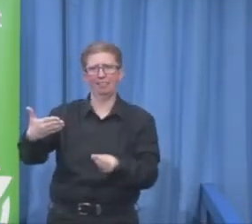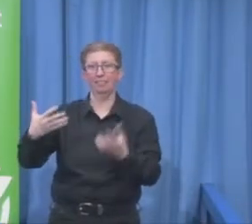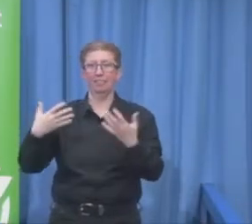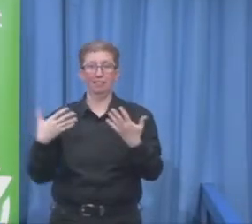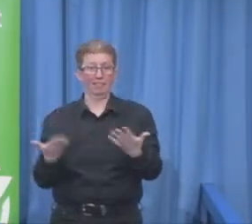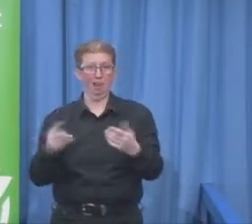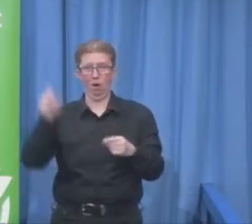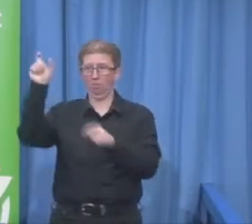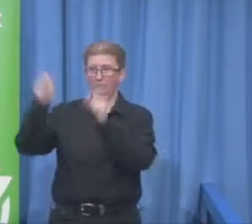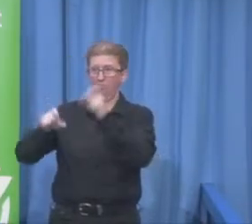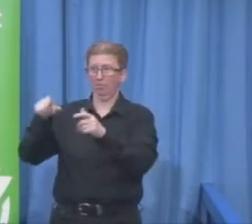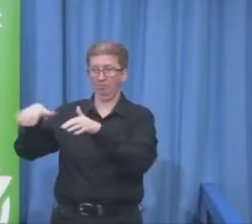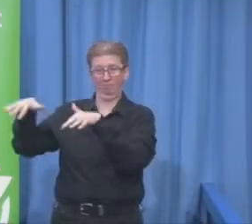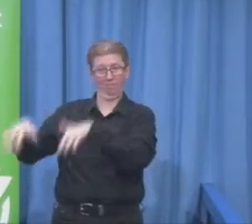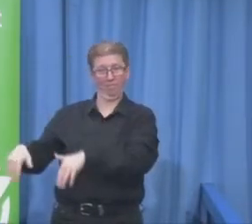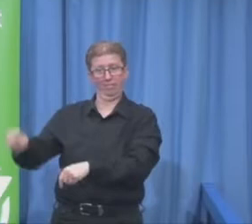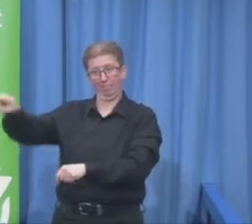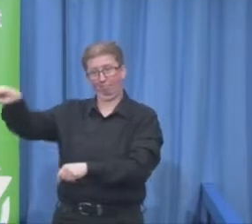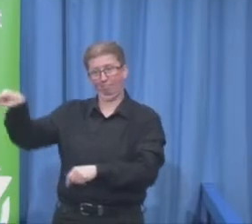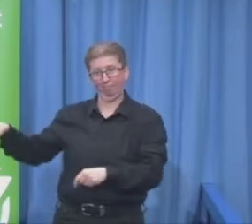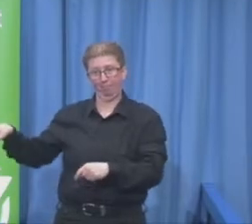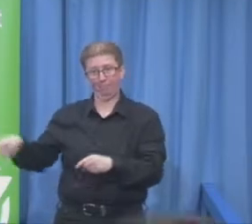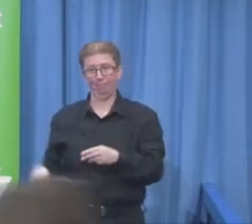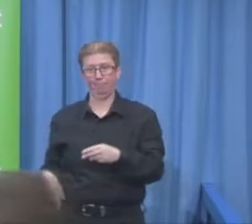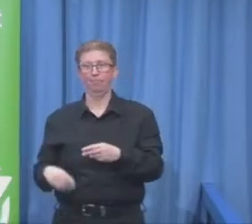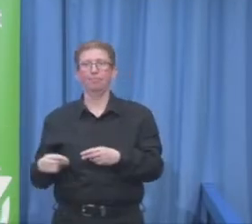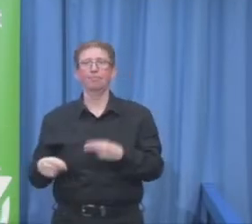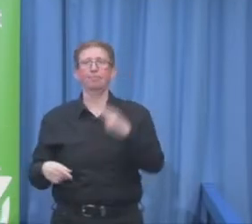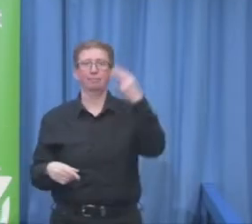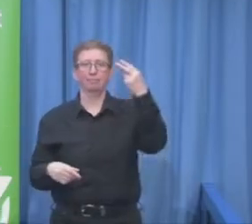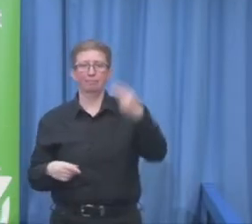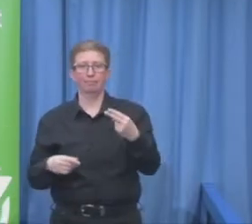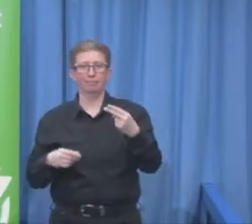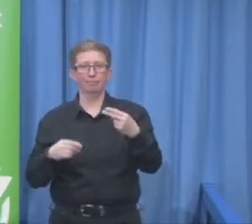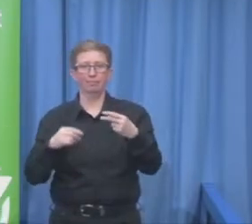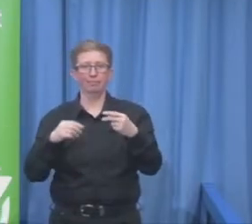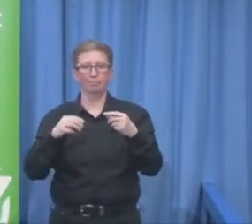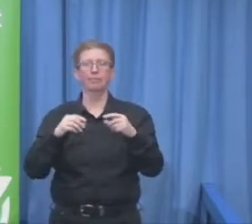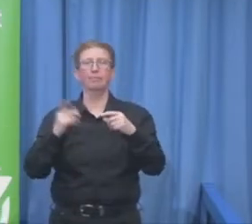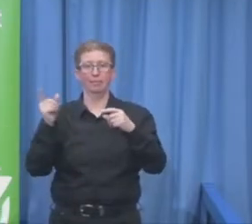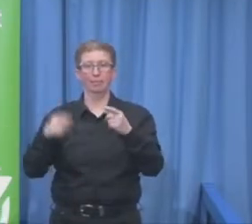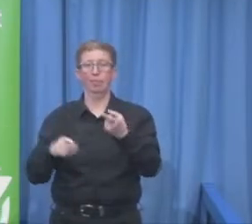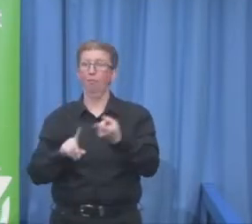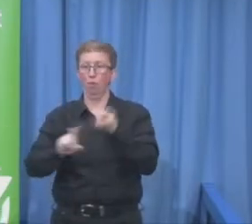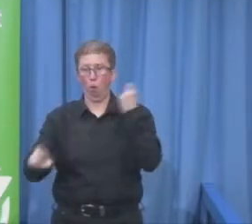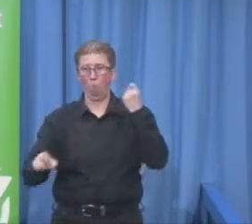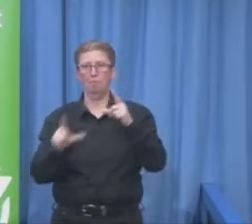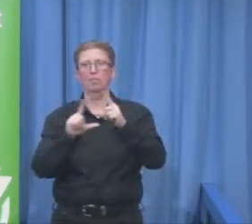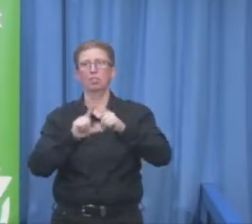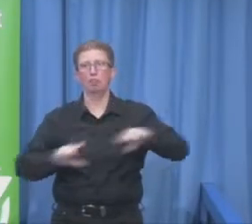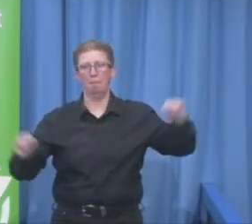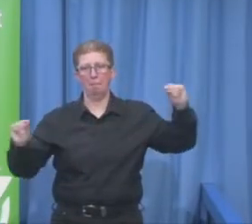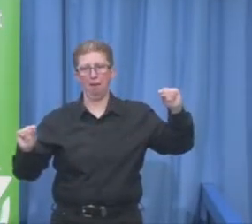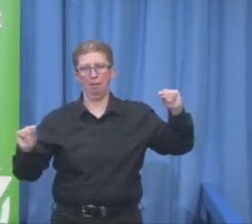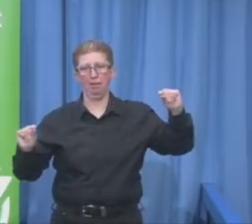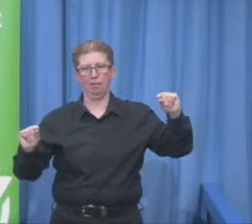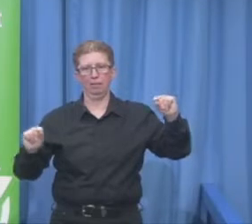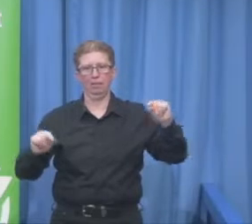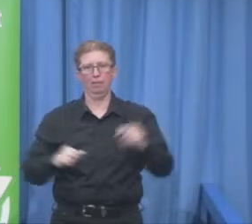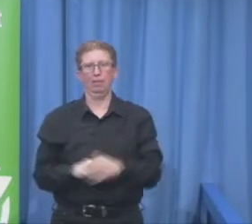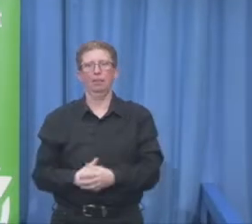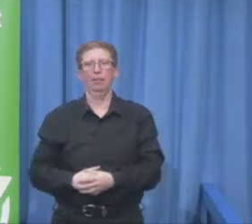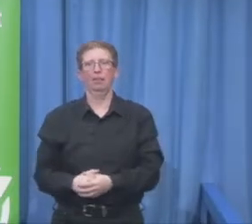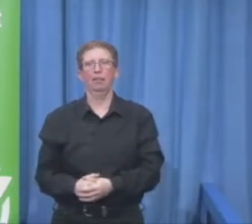People's Design Institute of Japan and you're going to speak to us a bit about marketing I believe you hope okay go for it